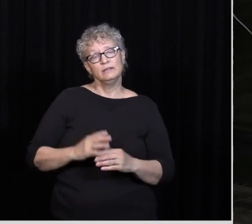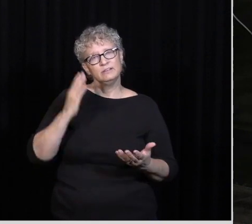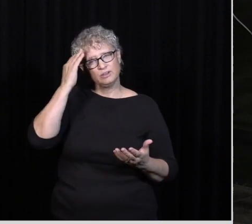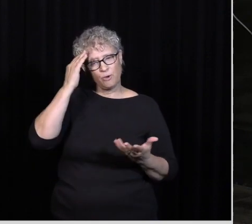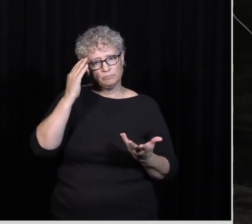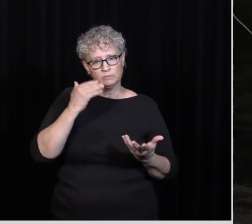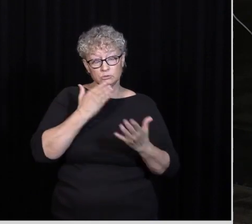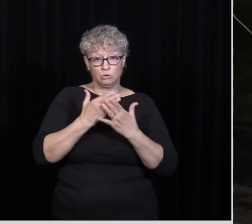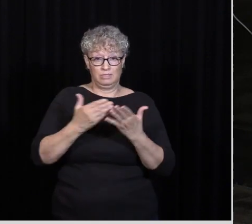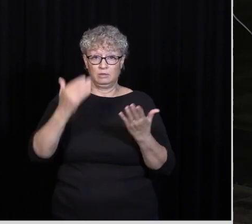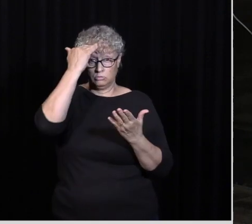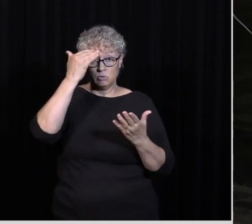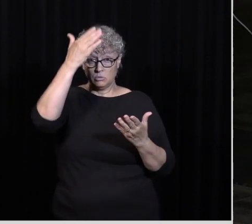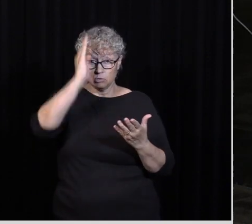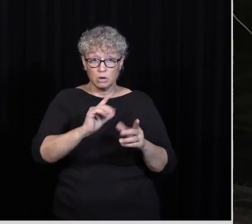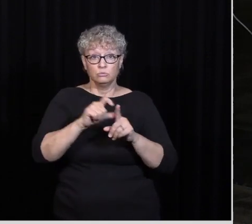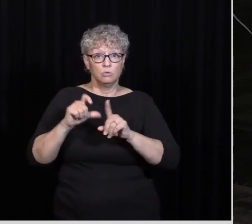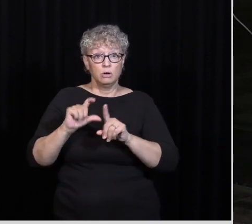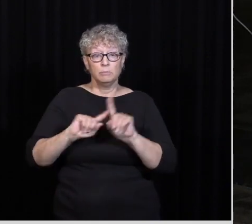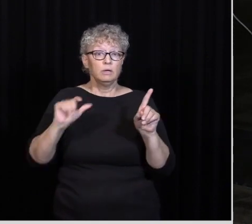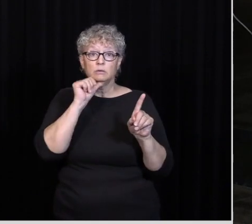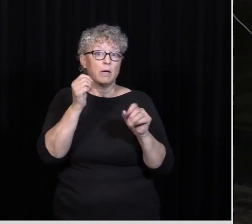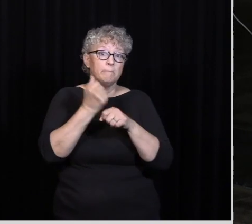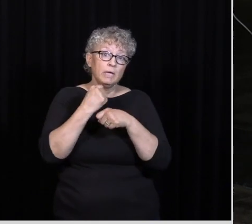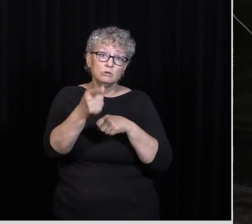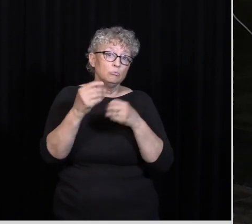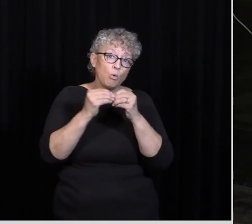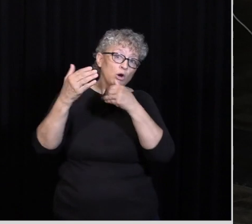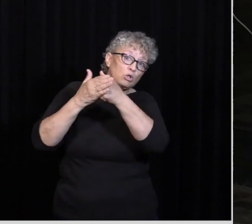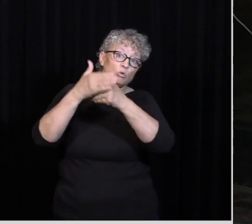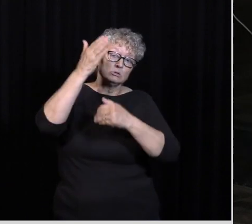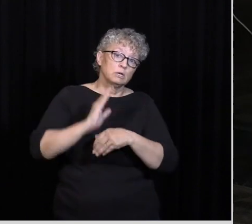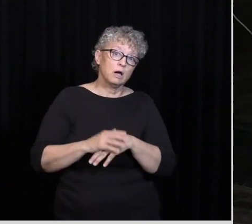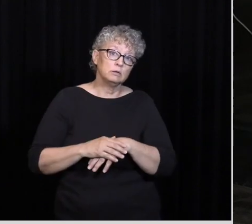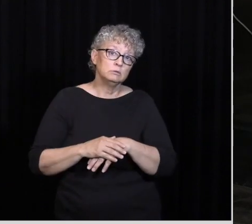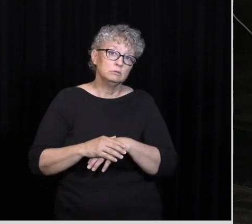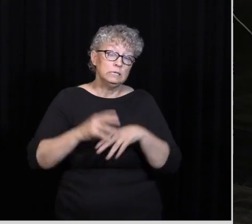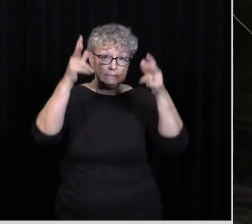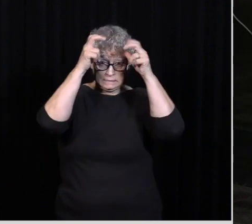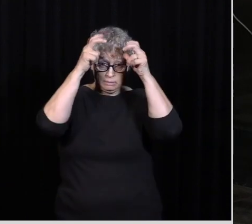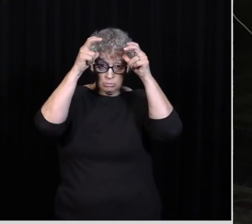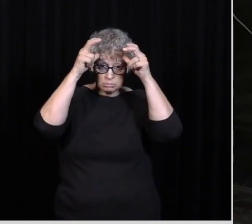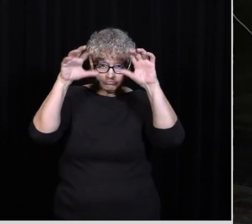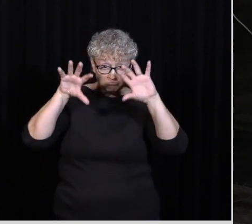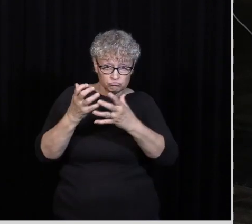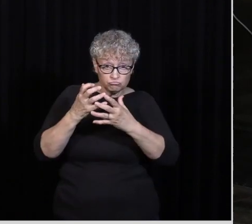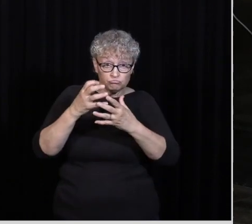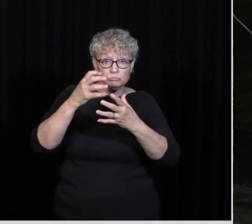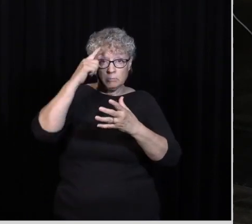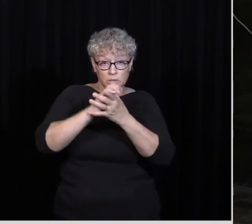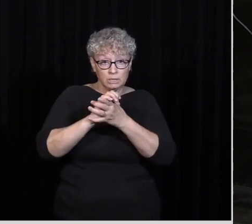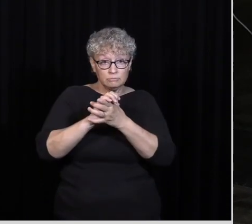It's a good thing To know about God's word That doesn't make you Any closer to God Even the demons Believe in God And they shudder Then